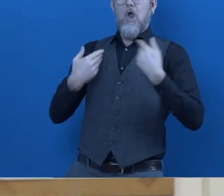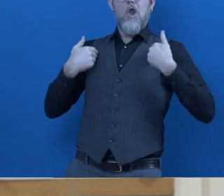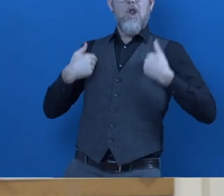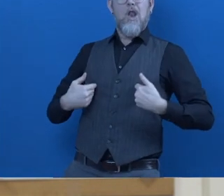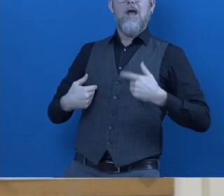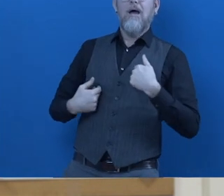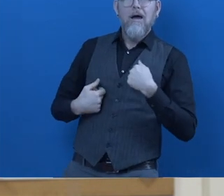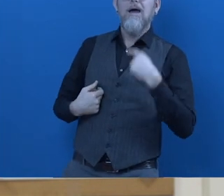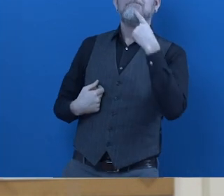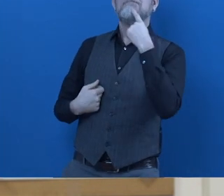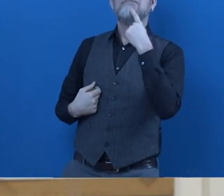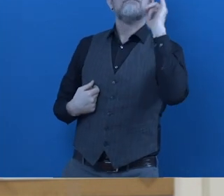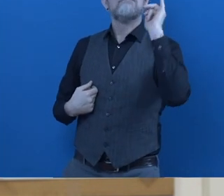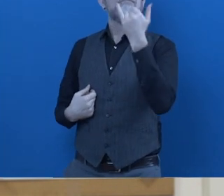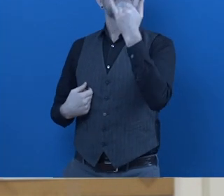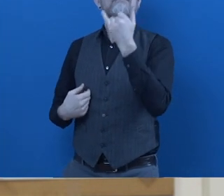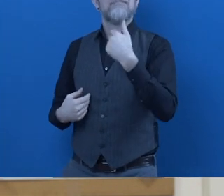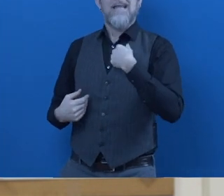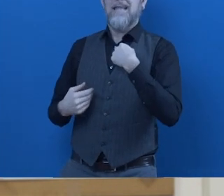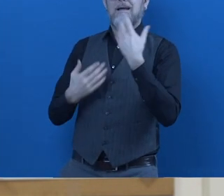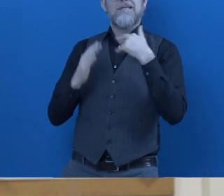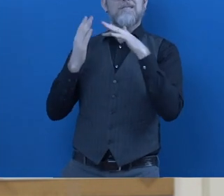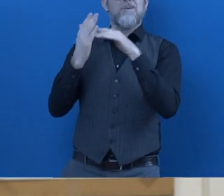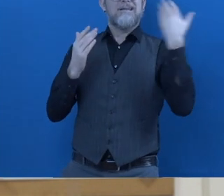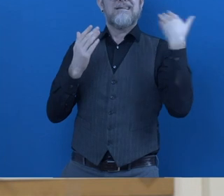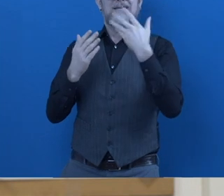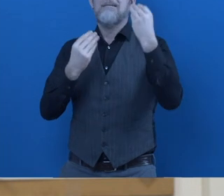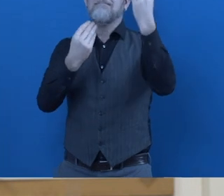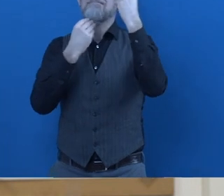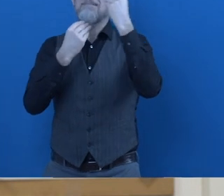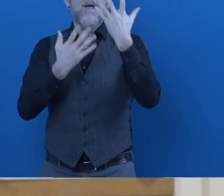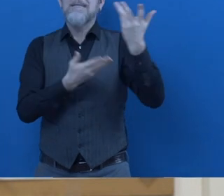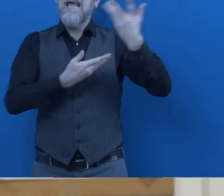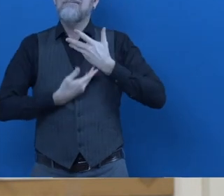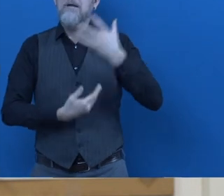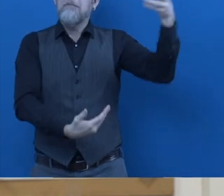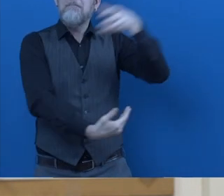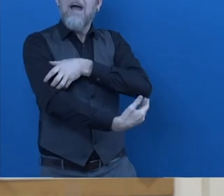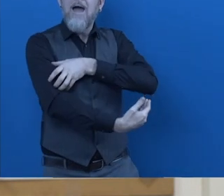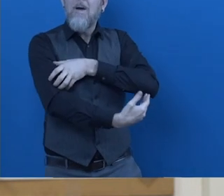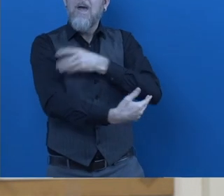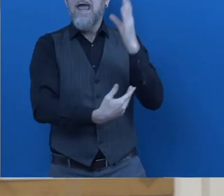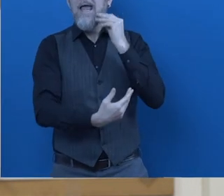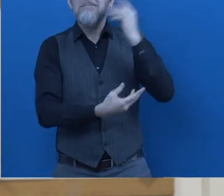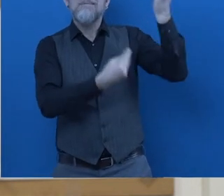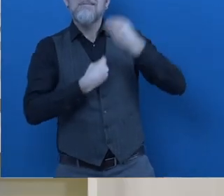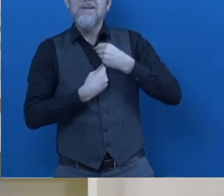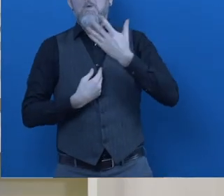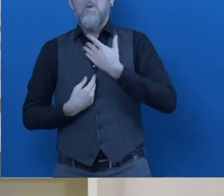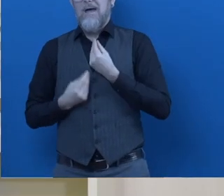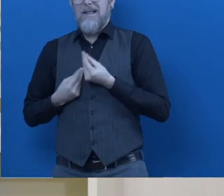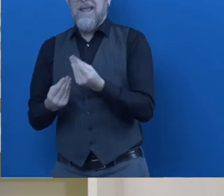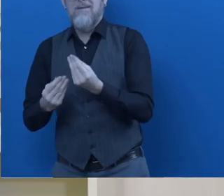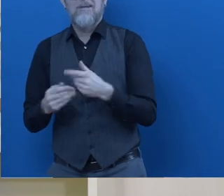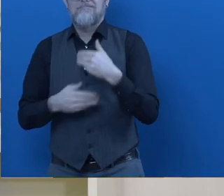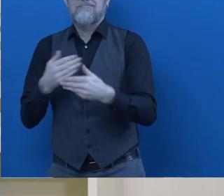to become a student, to get empowered and share my experience to the youngs, to